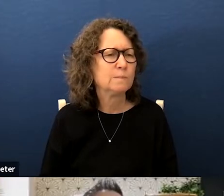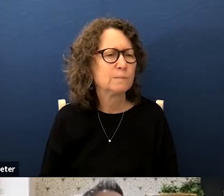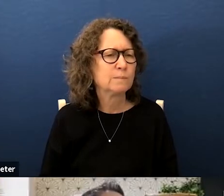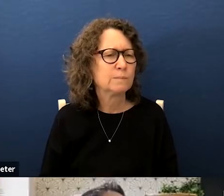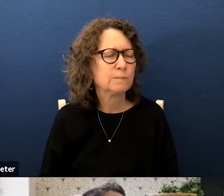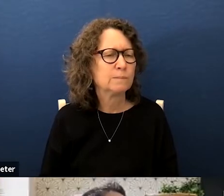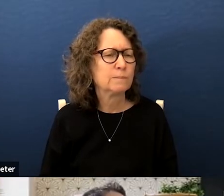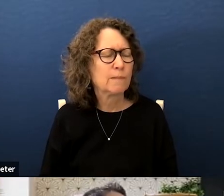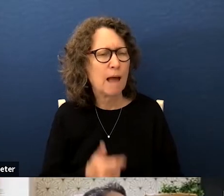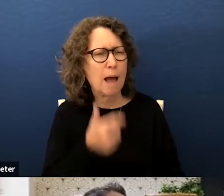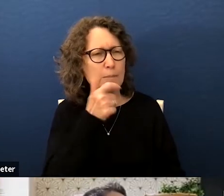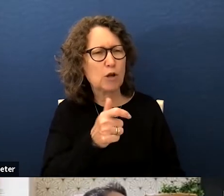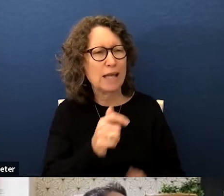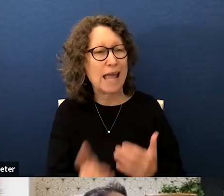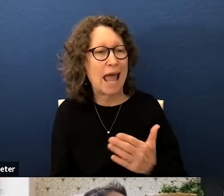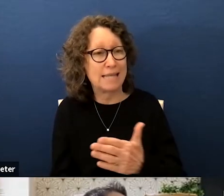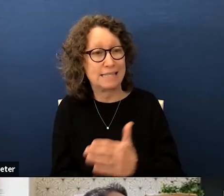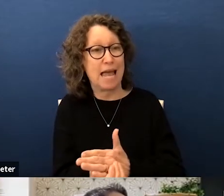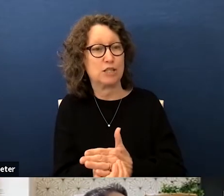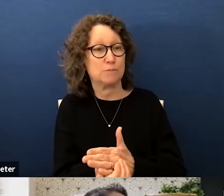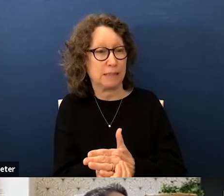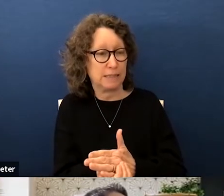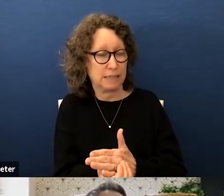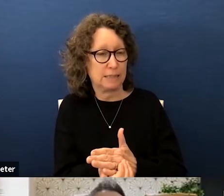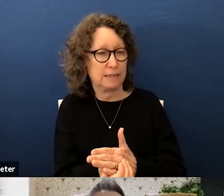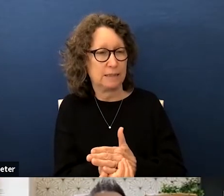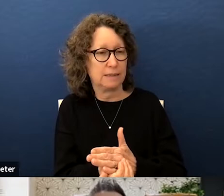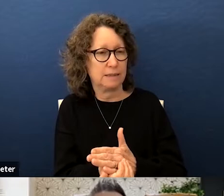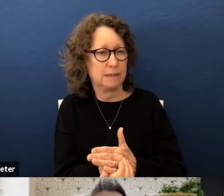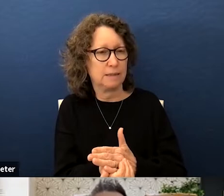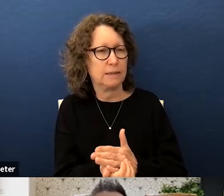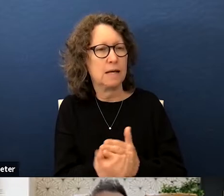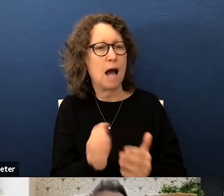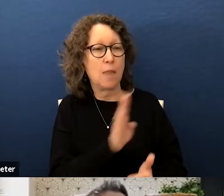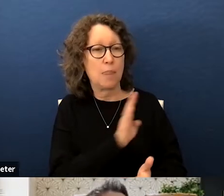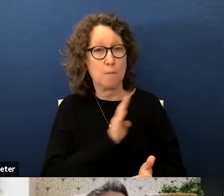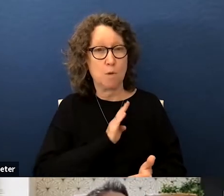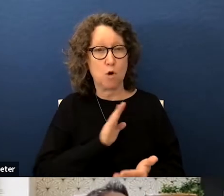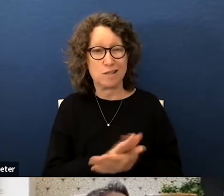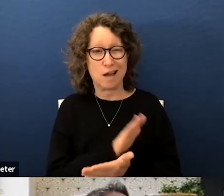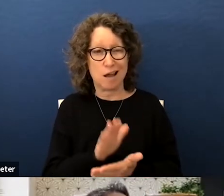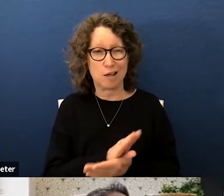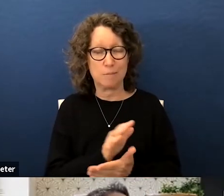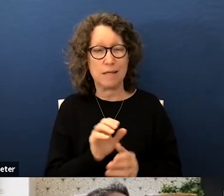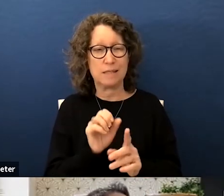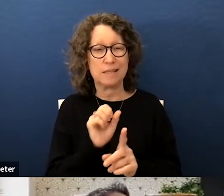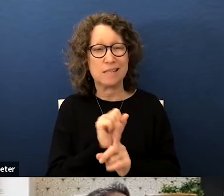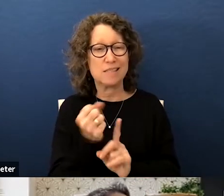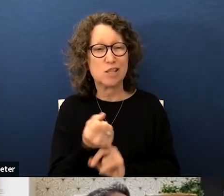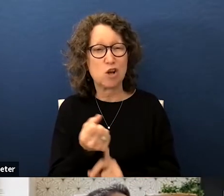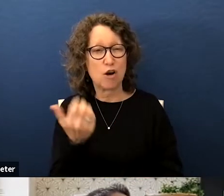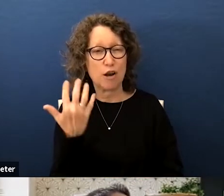i'm looking at the attachment to on the board docs the scenario five